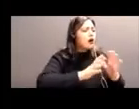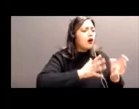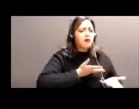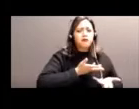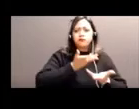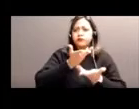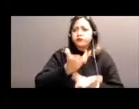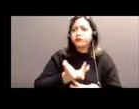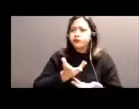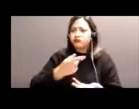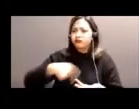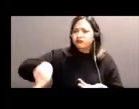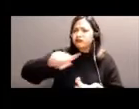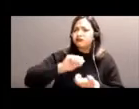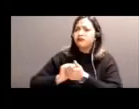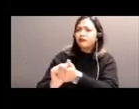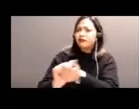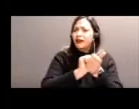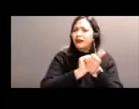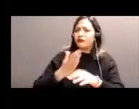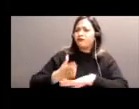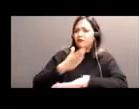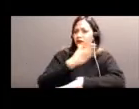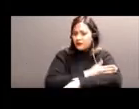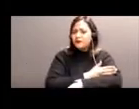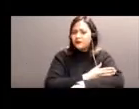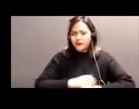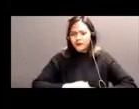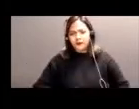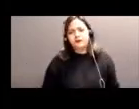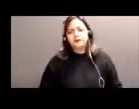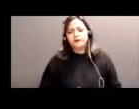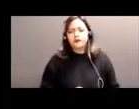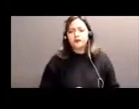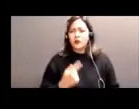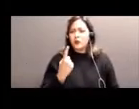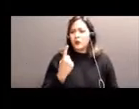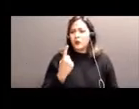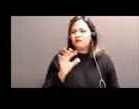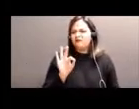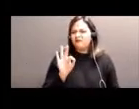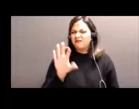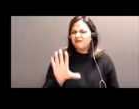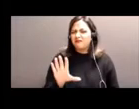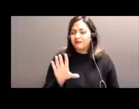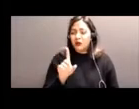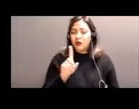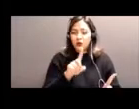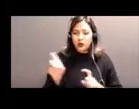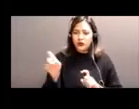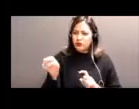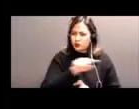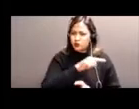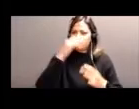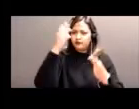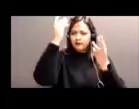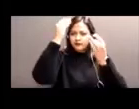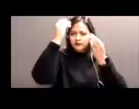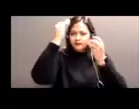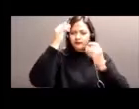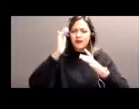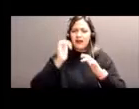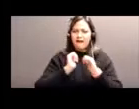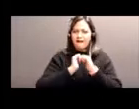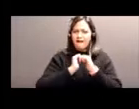to start with a question. Moving on to our next slide here is, how can we support